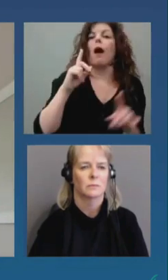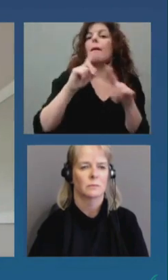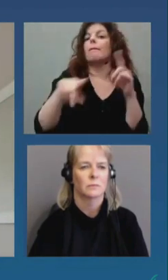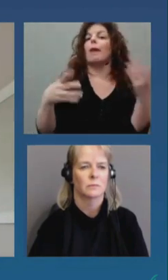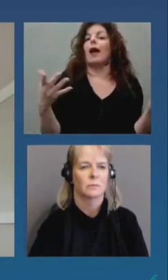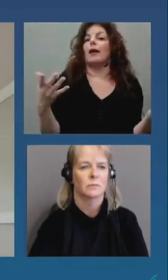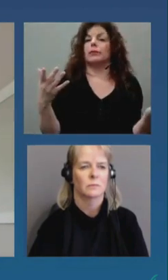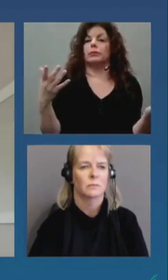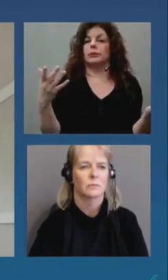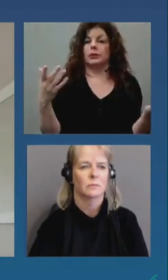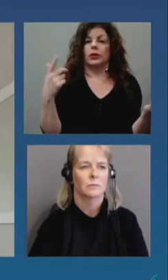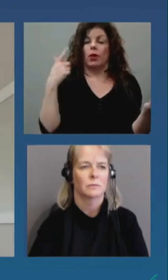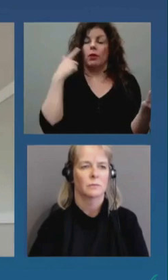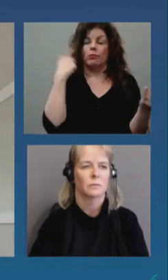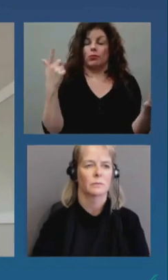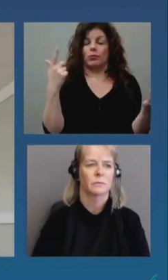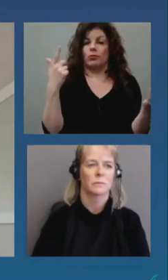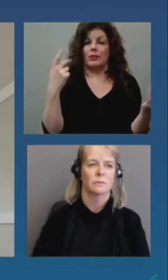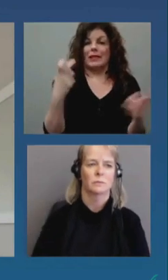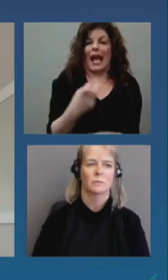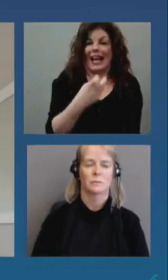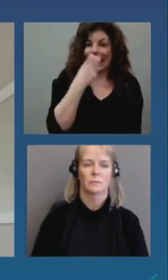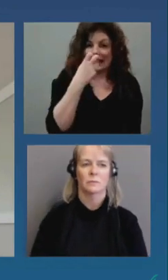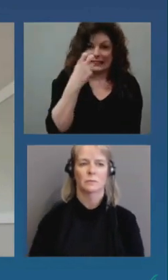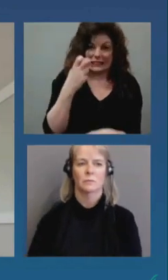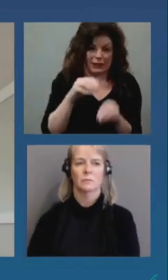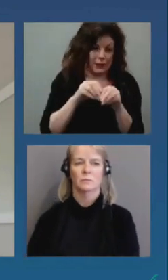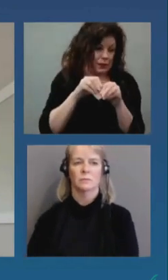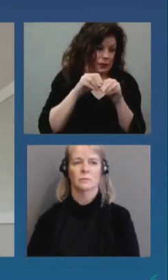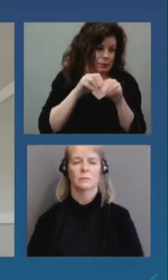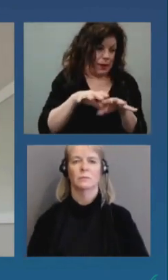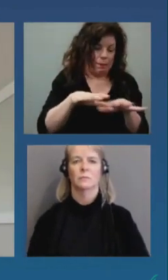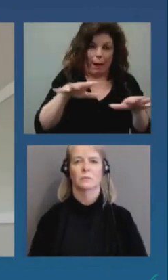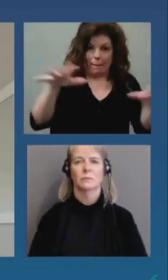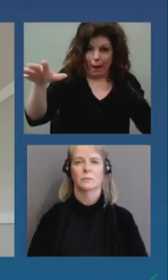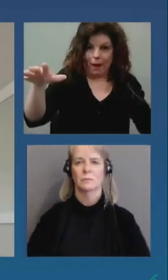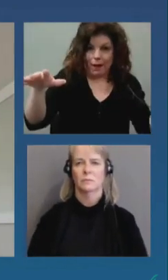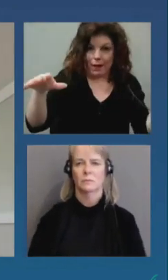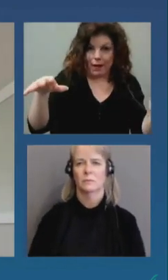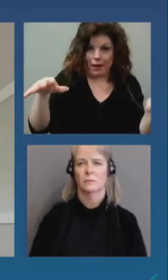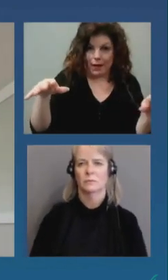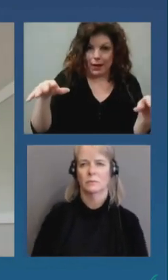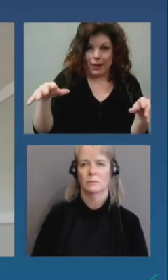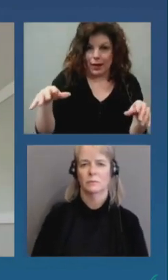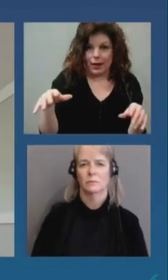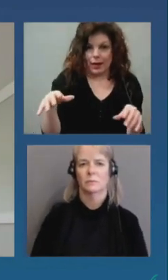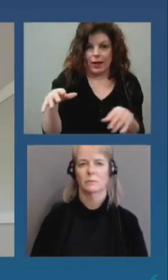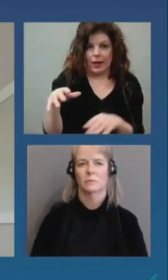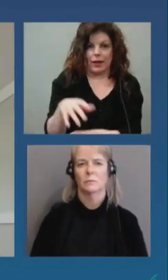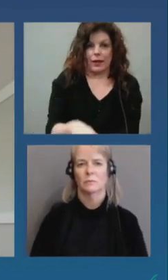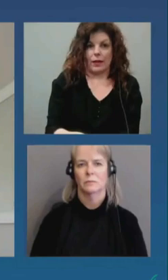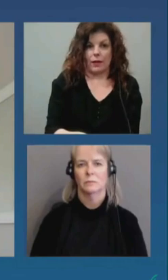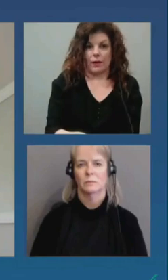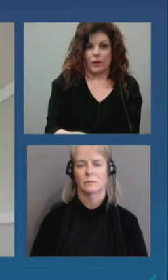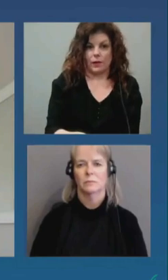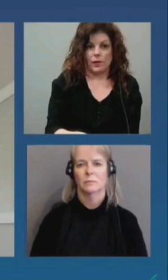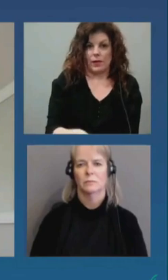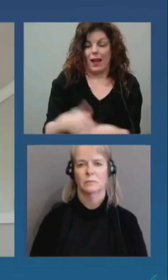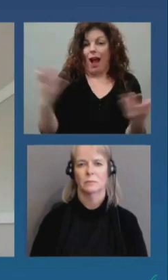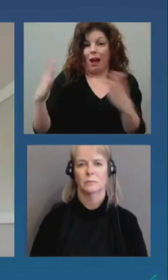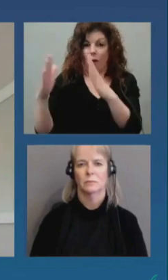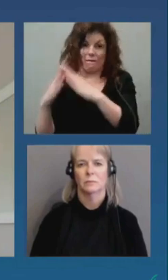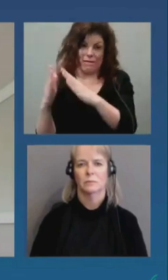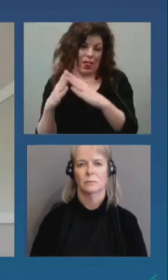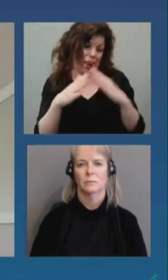danger de transmission autour de la ville et entre les deux villes